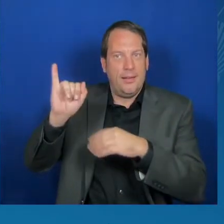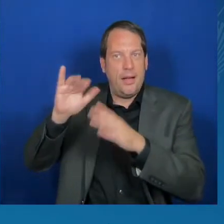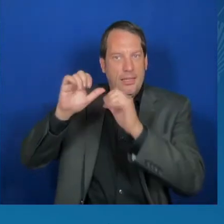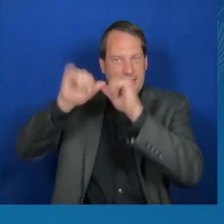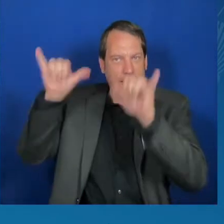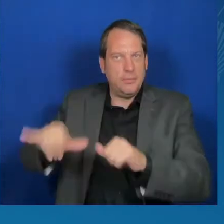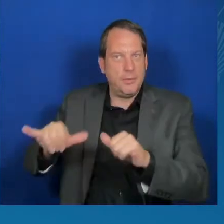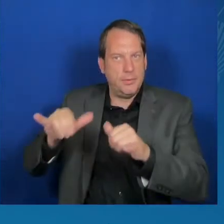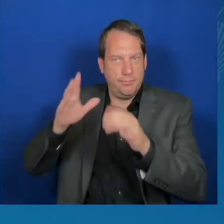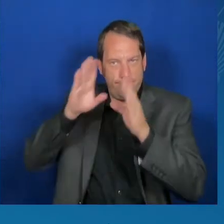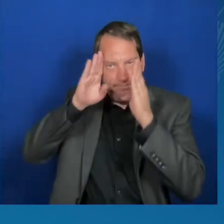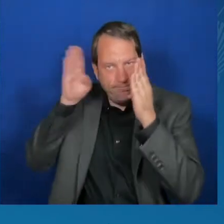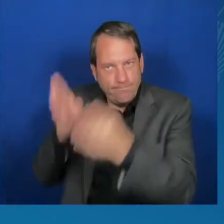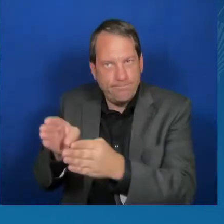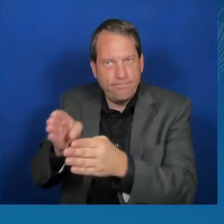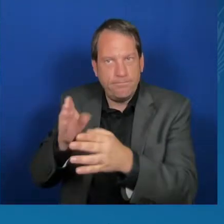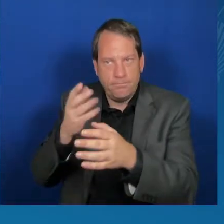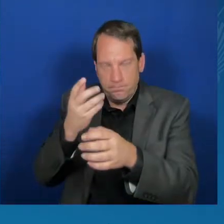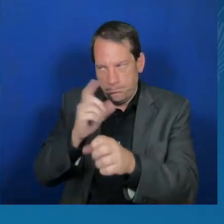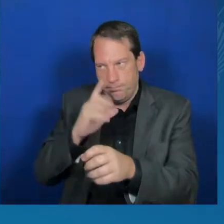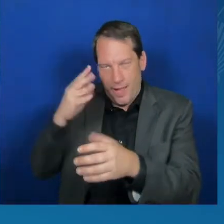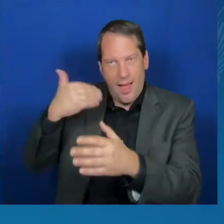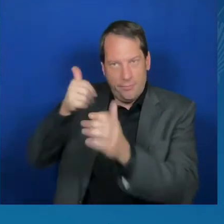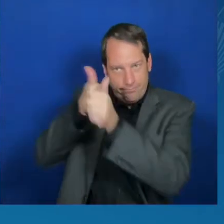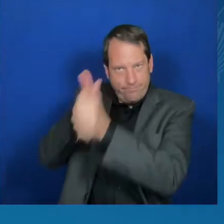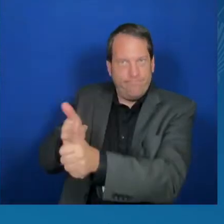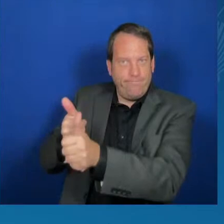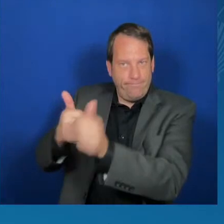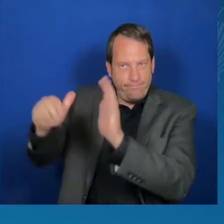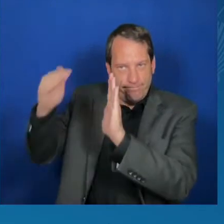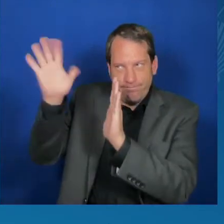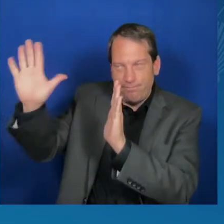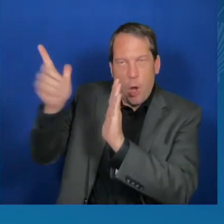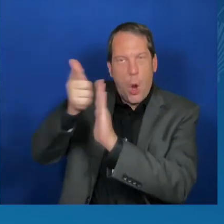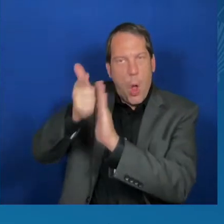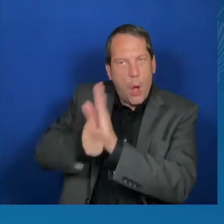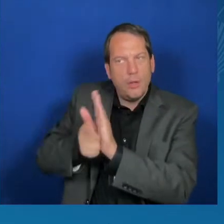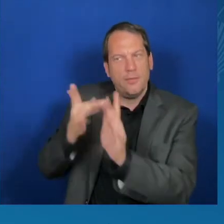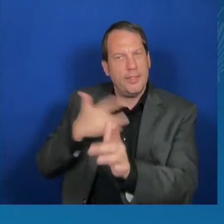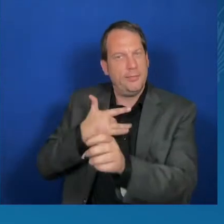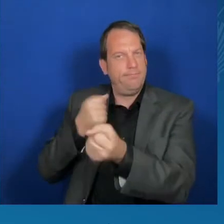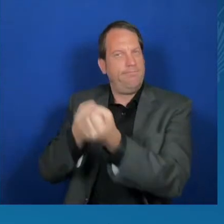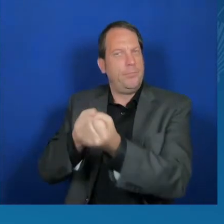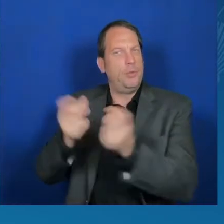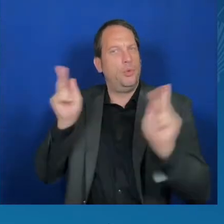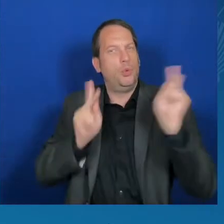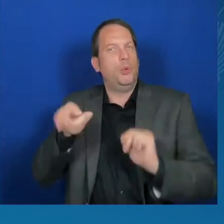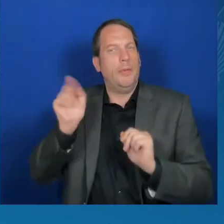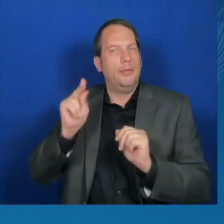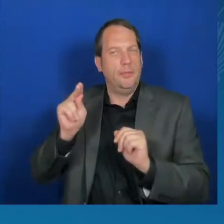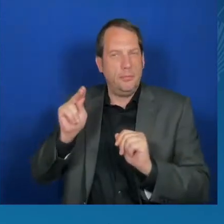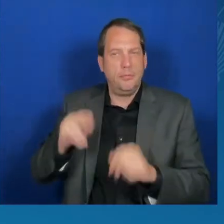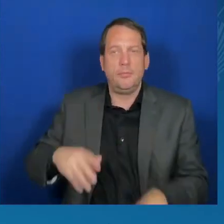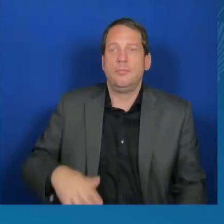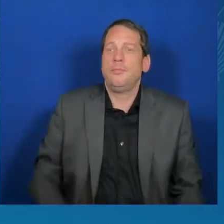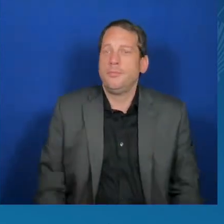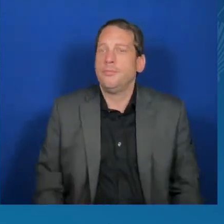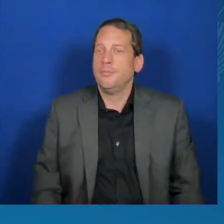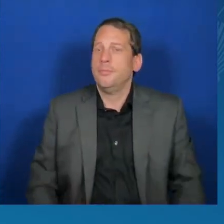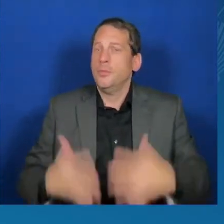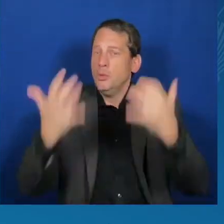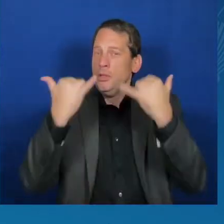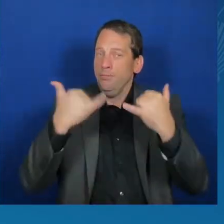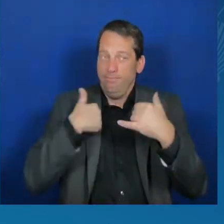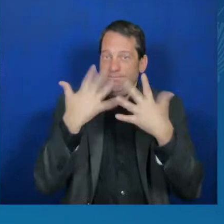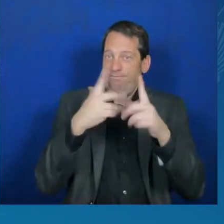today I am also announcing that 30 countries have joined our commitment to the responsible use of military AI